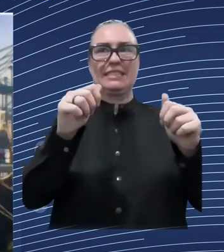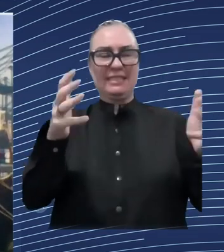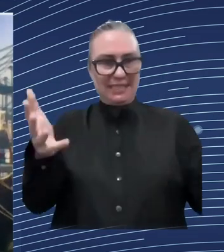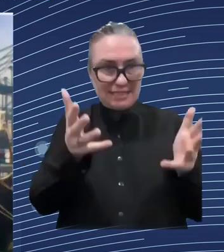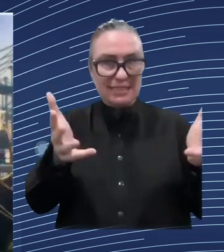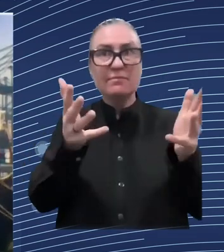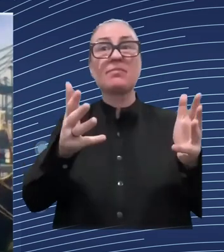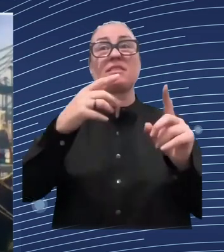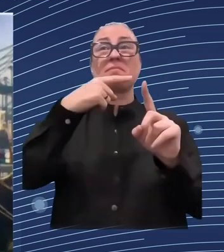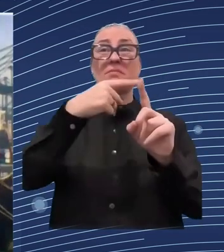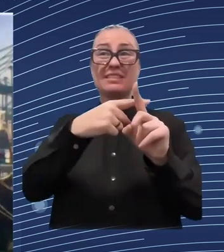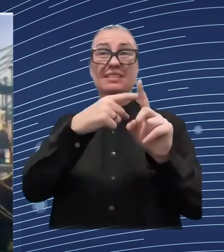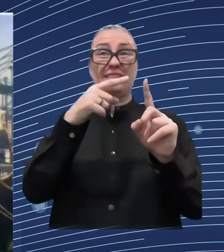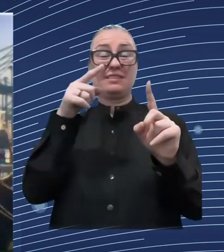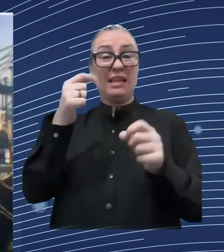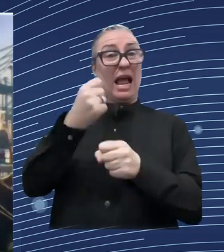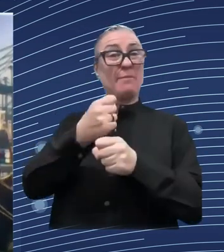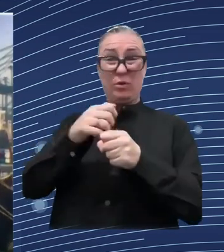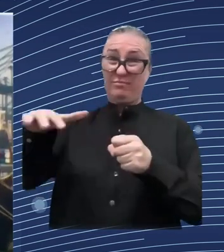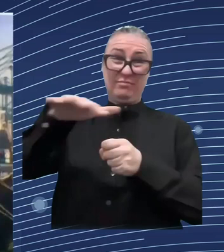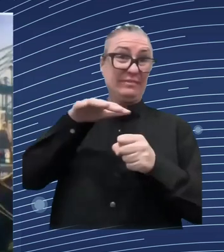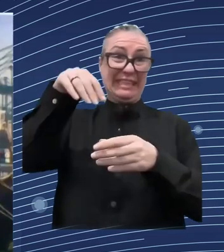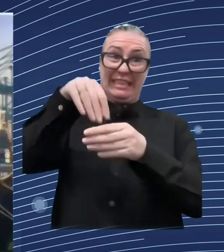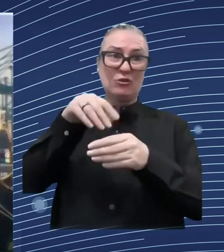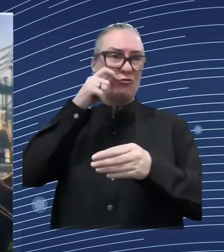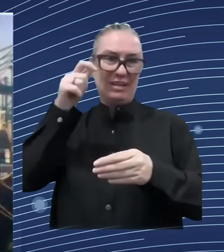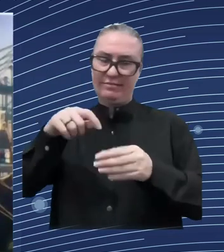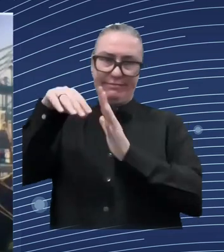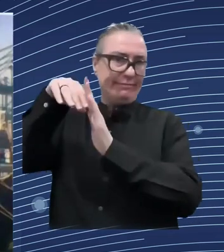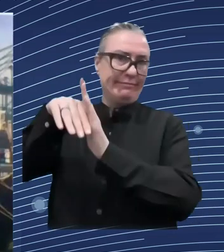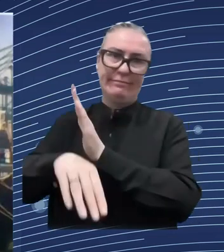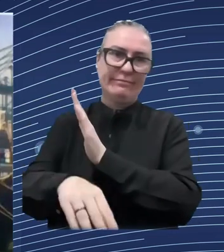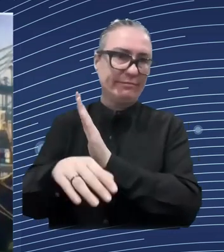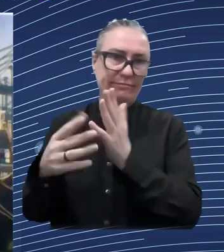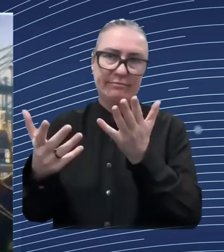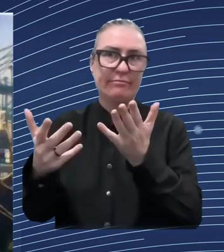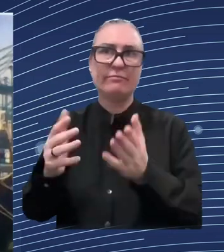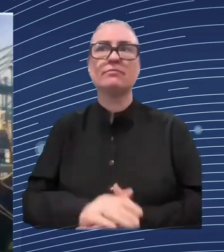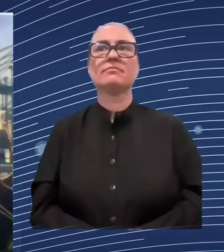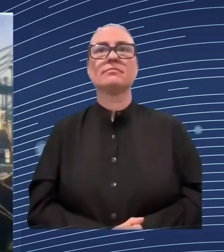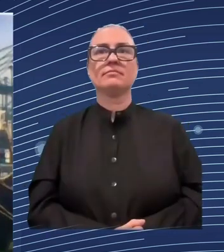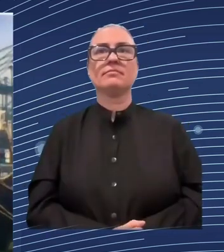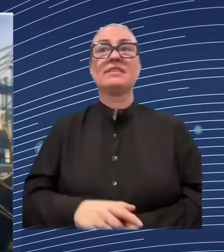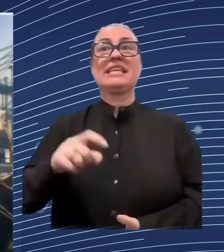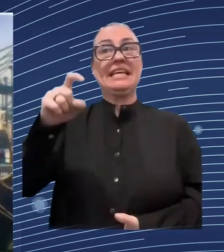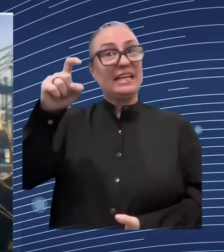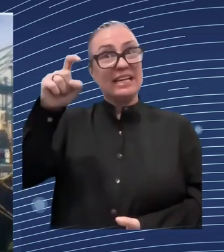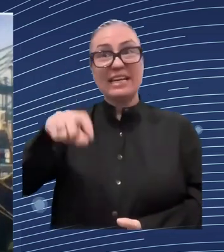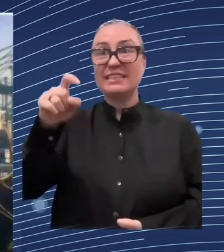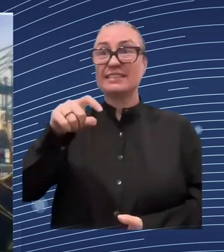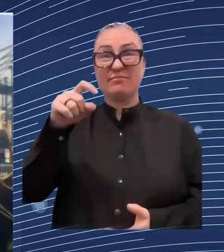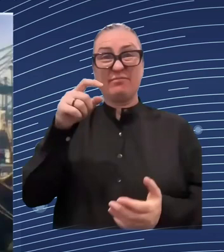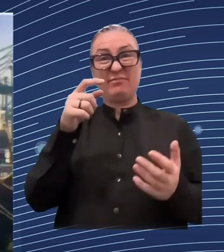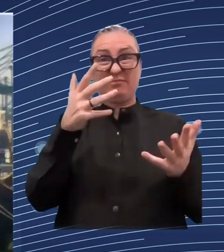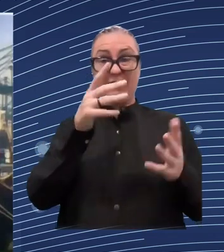so enormous issues all of these countries for any country and in this particular case for ukraine so therefore it's it's it's great that we can then